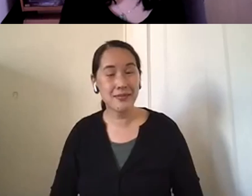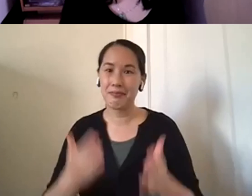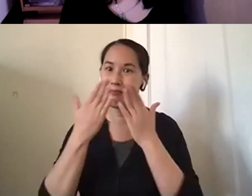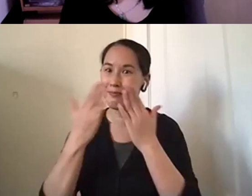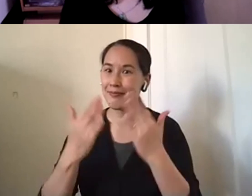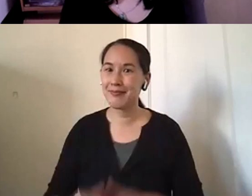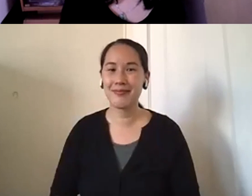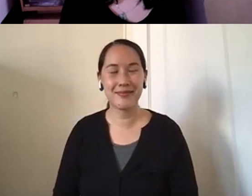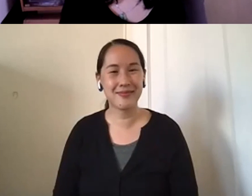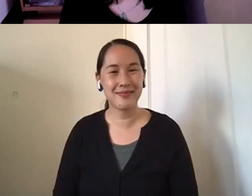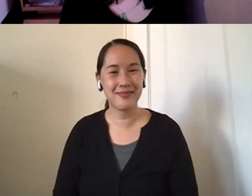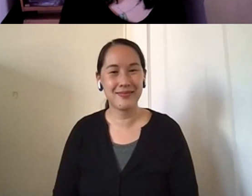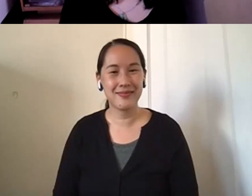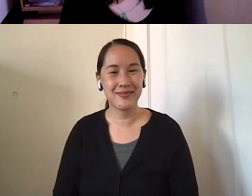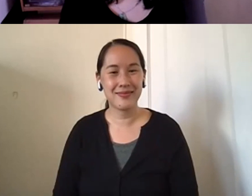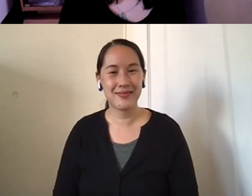Thanks.